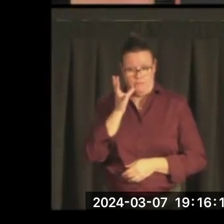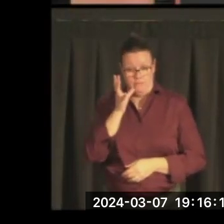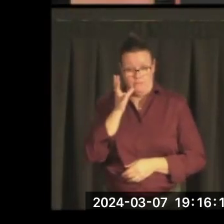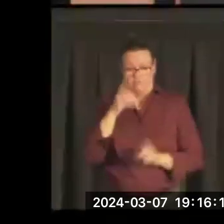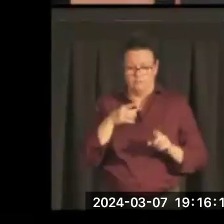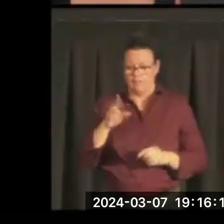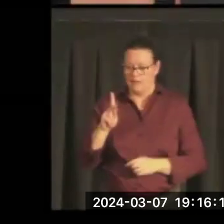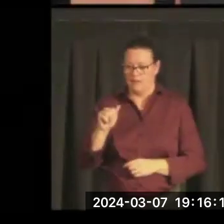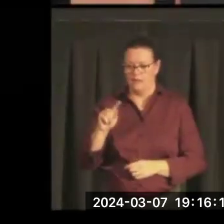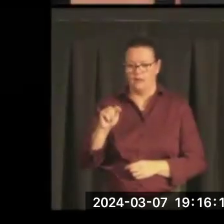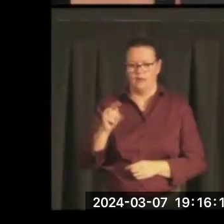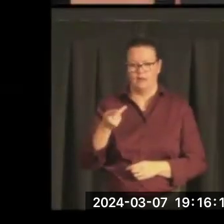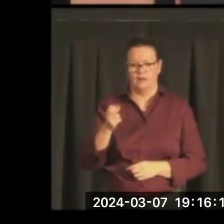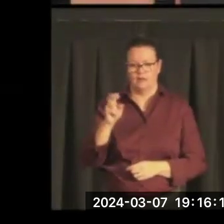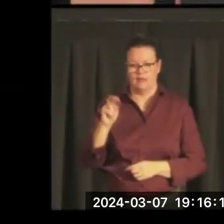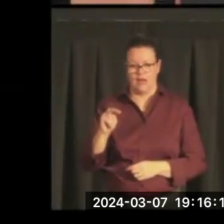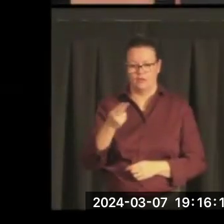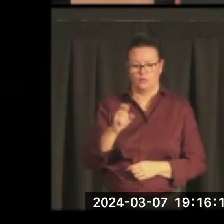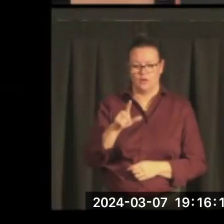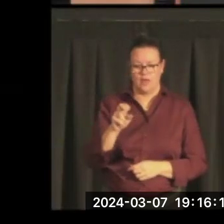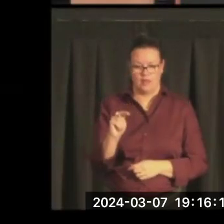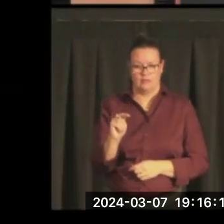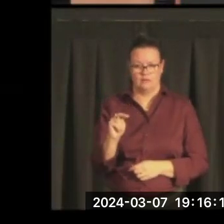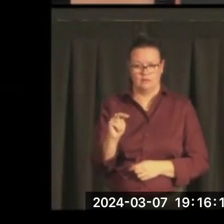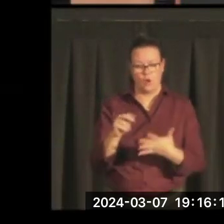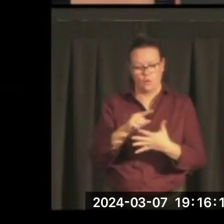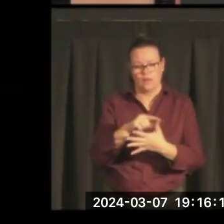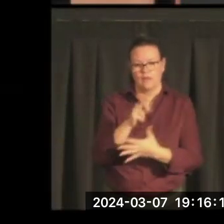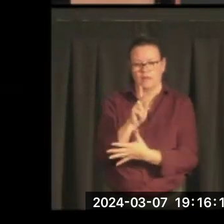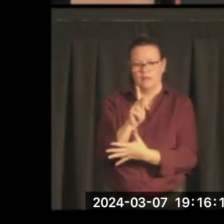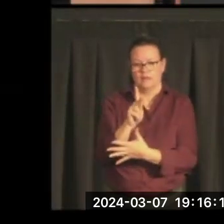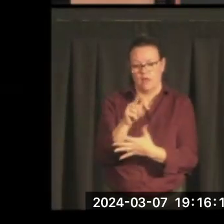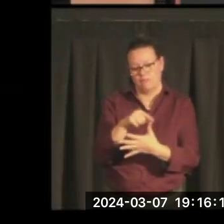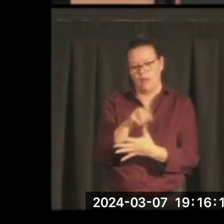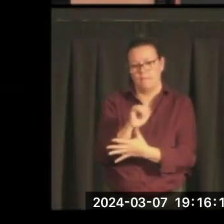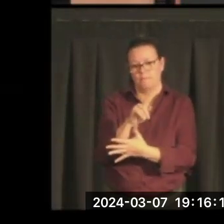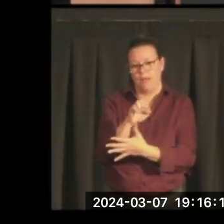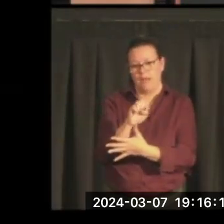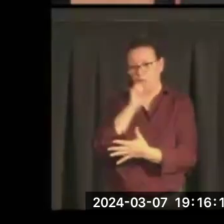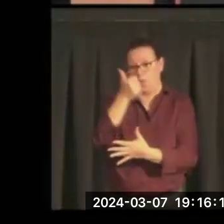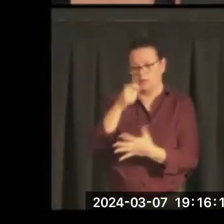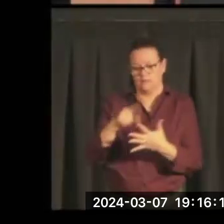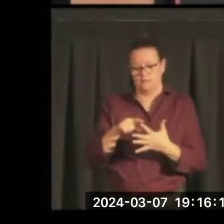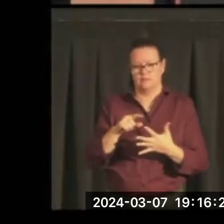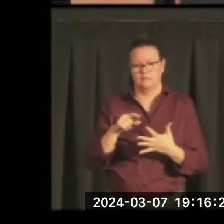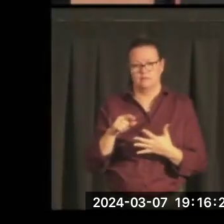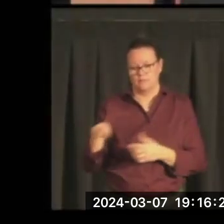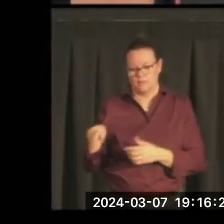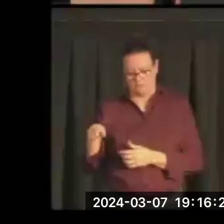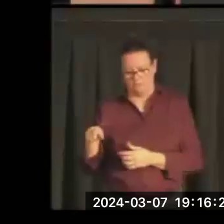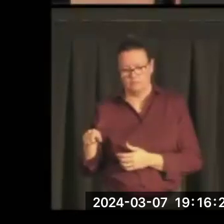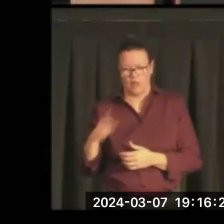Catherine, Helen, Mike Mansfield is the oldest. And I just have you look at the image, because you can see that he's